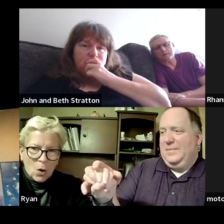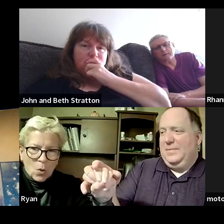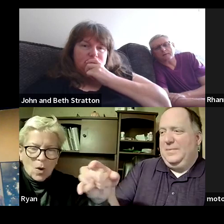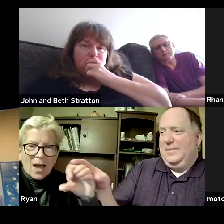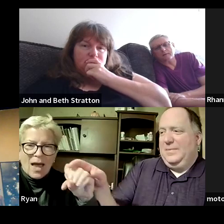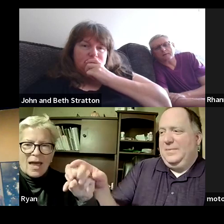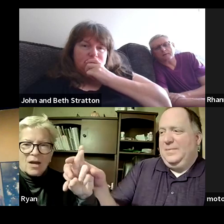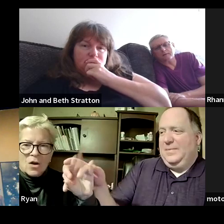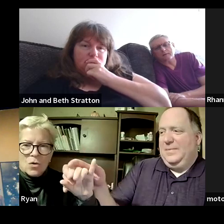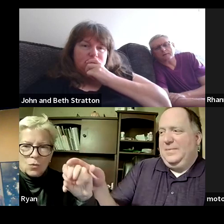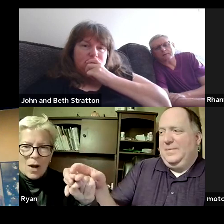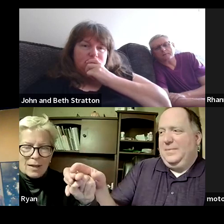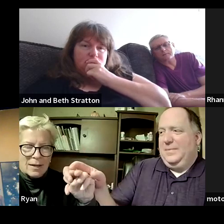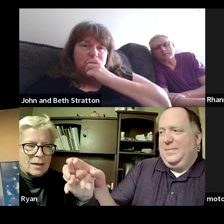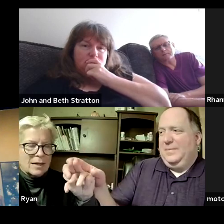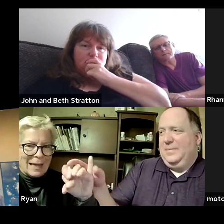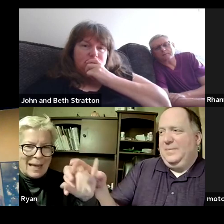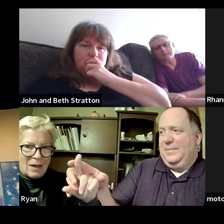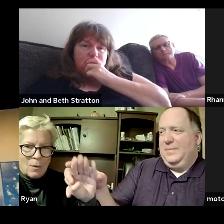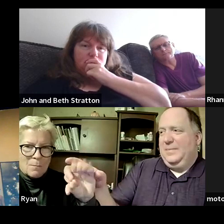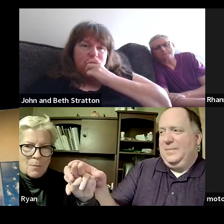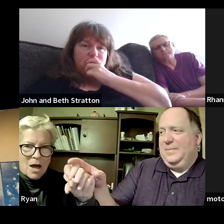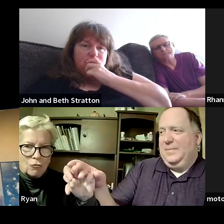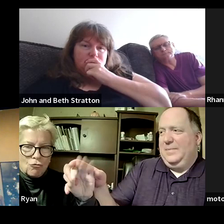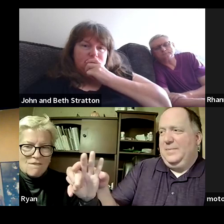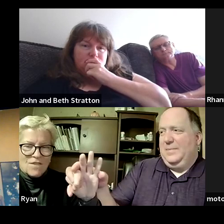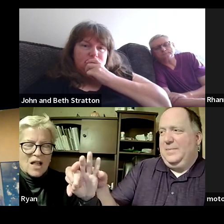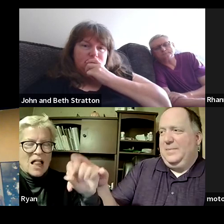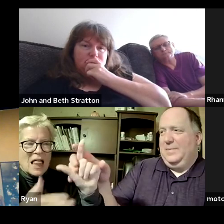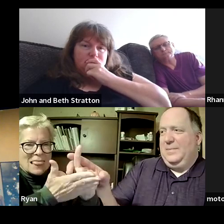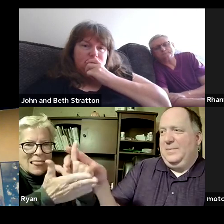bondroff legally and lawfully married as husbands